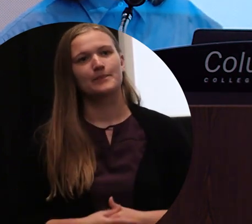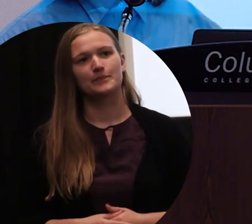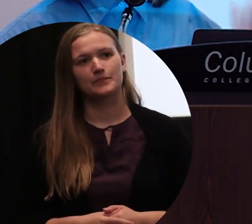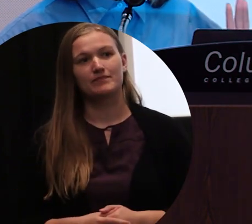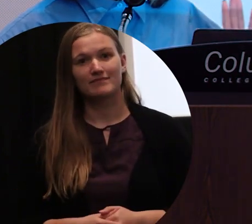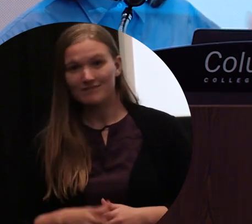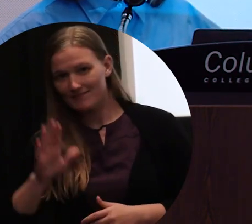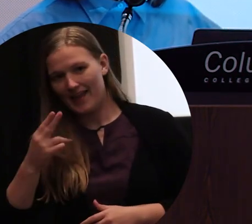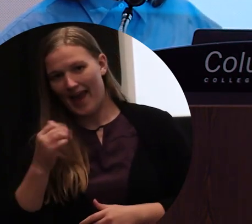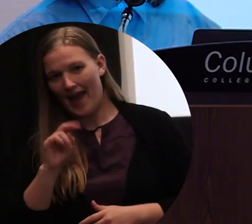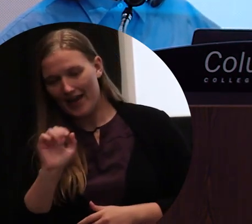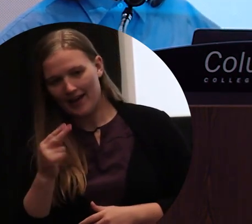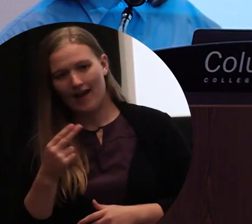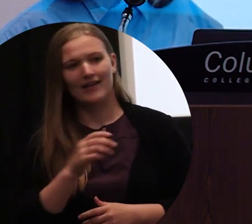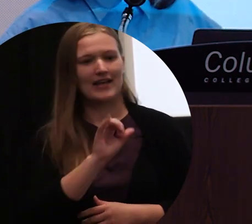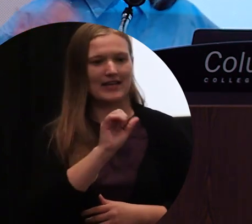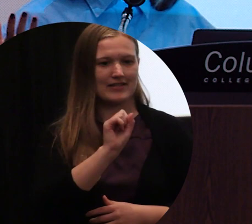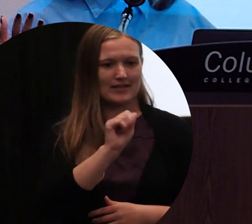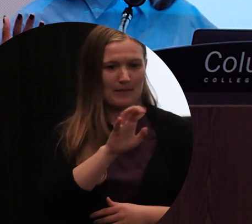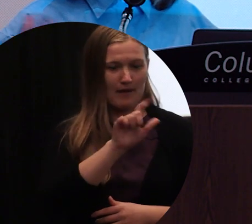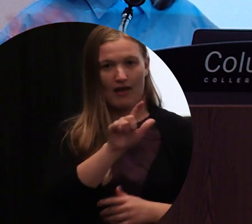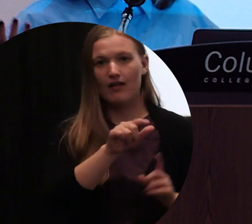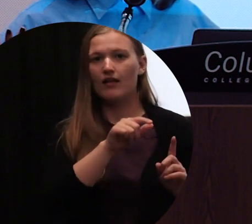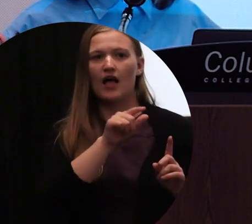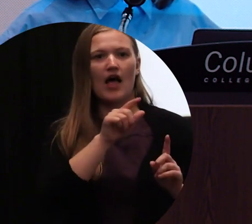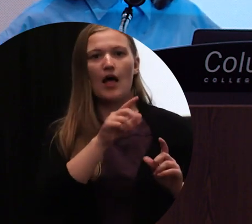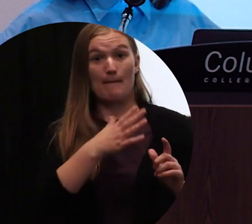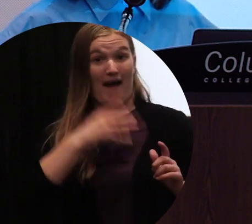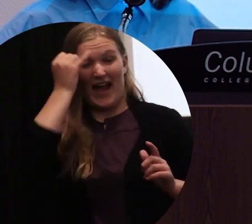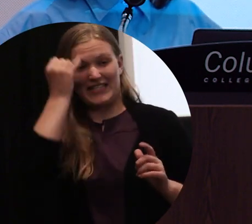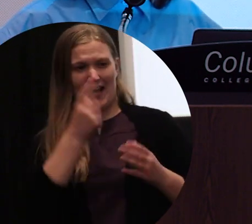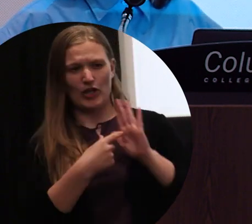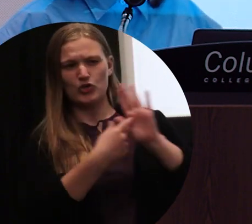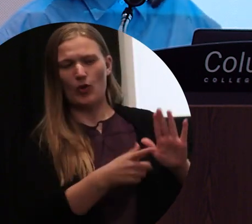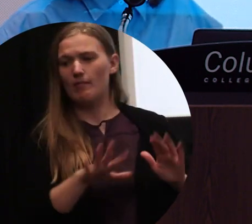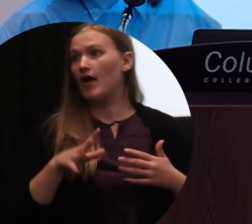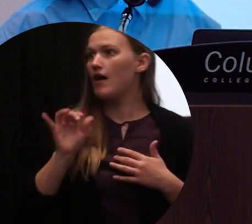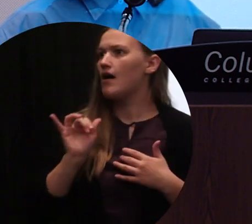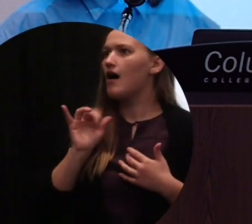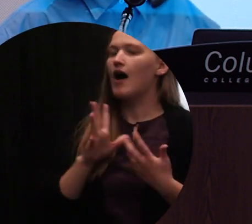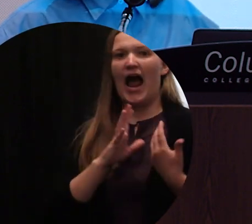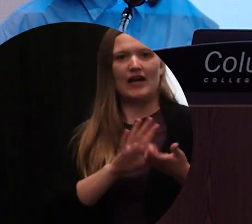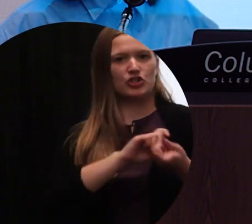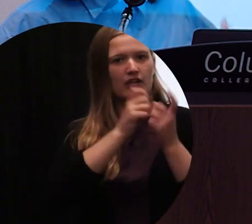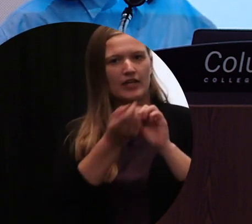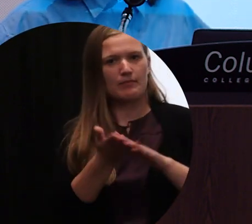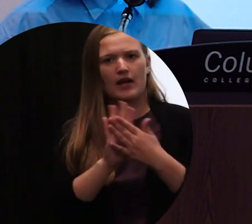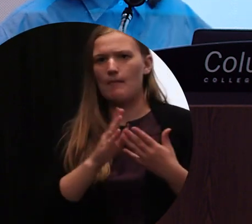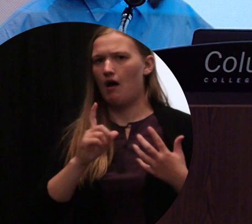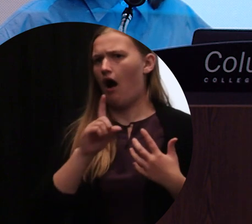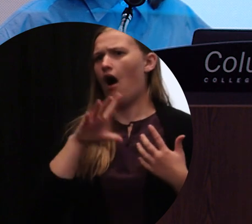Shout out to Hannah and Isabel, who really, they took my idea and they made it like 100 times better, which is like so amazing when you have really